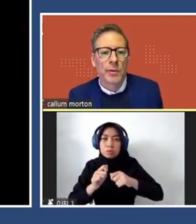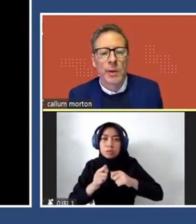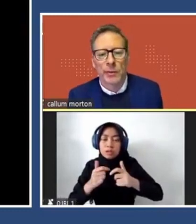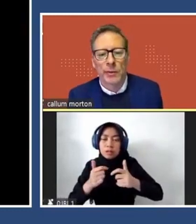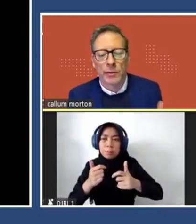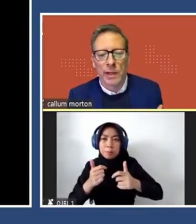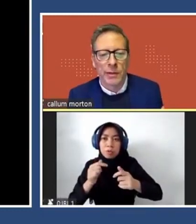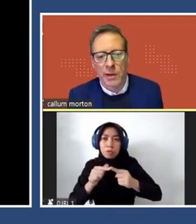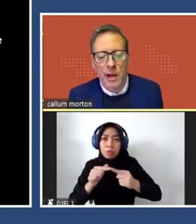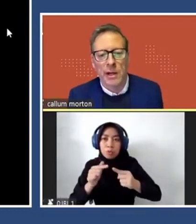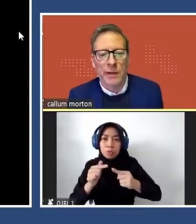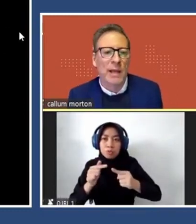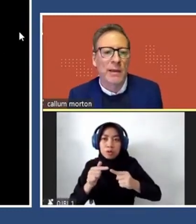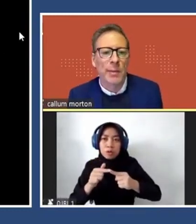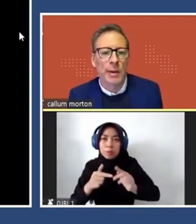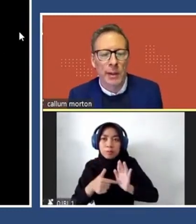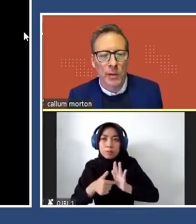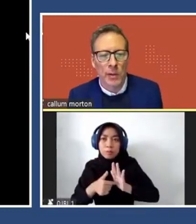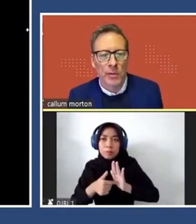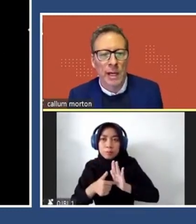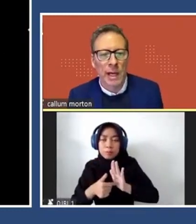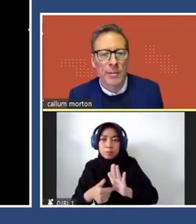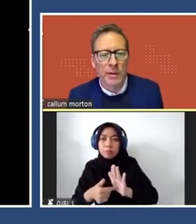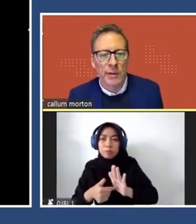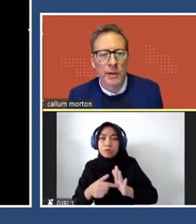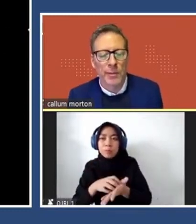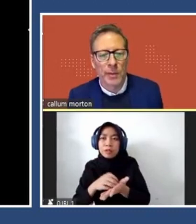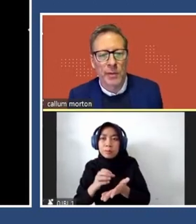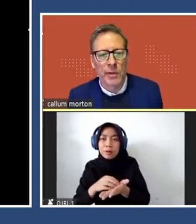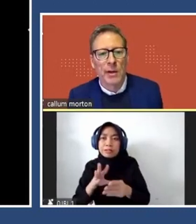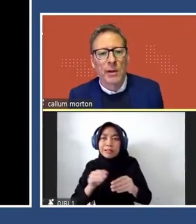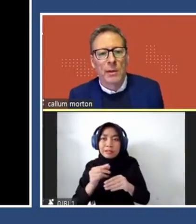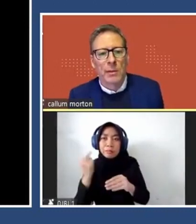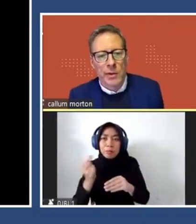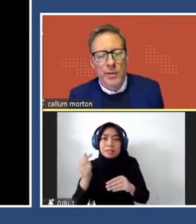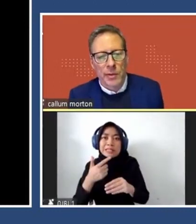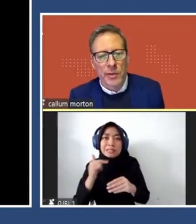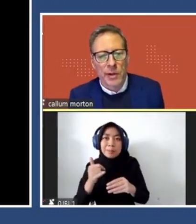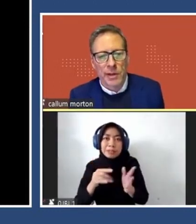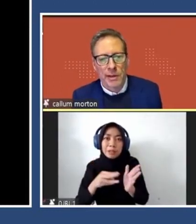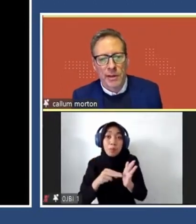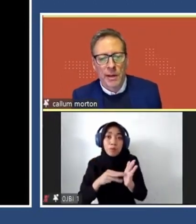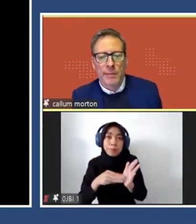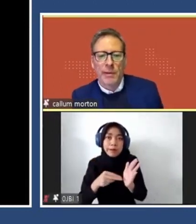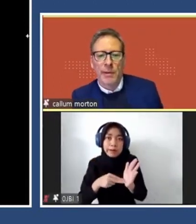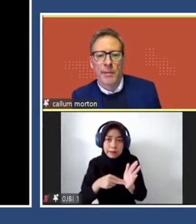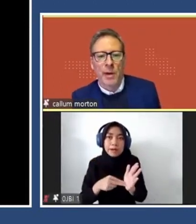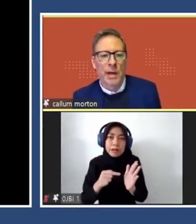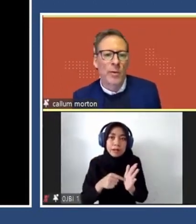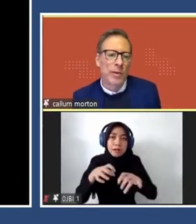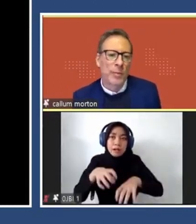because people don't, it's kind of an anti-public work or an anti-monomic light because it is